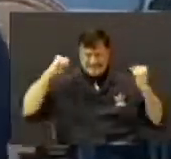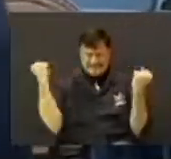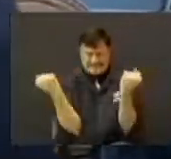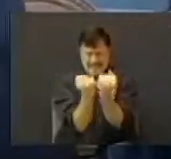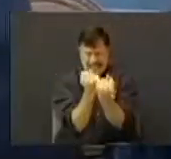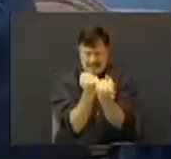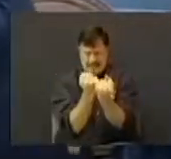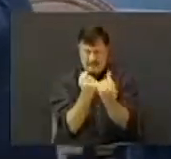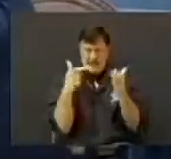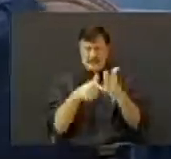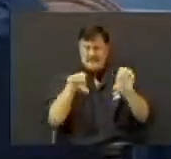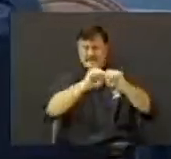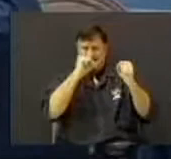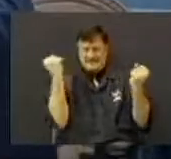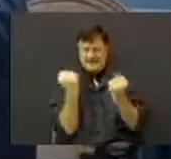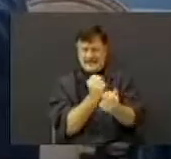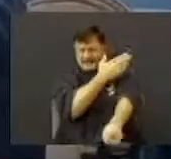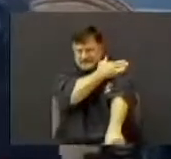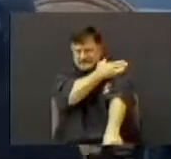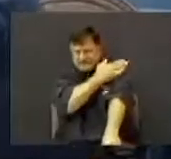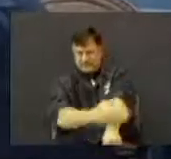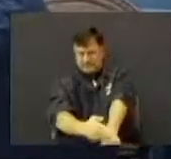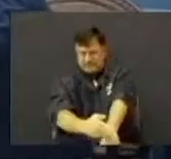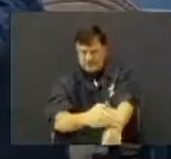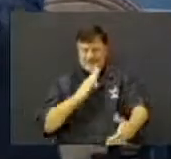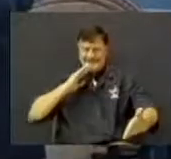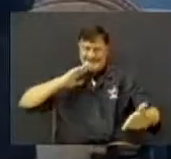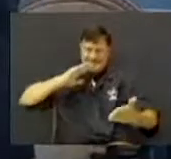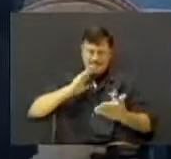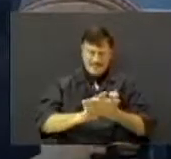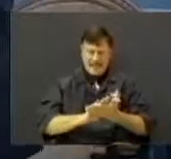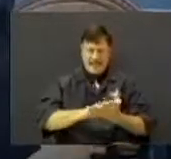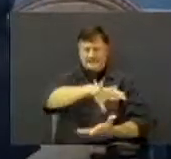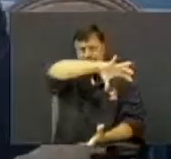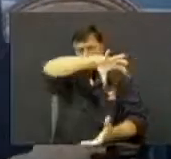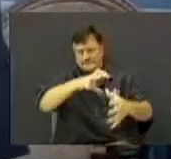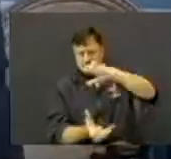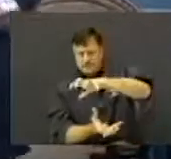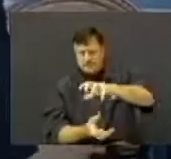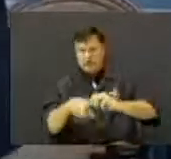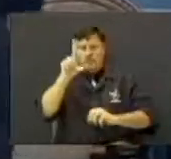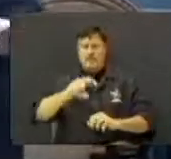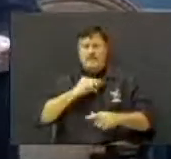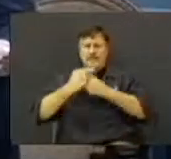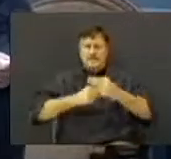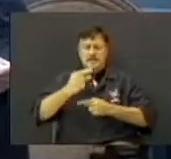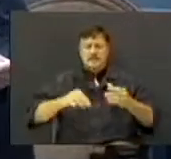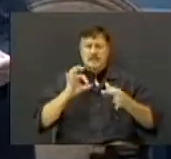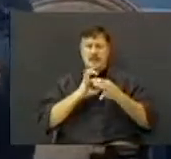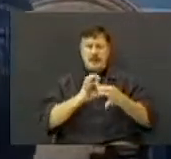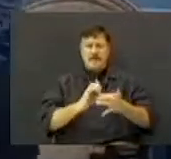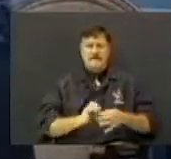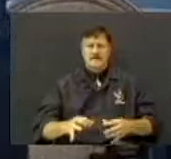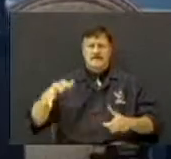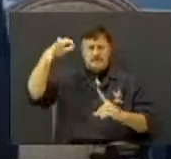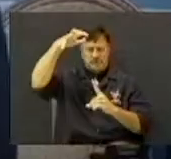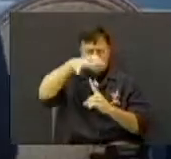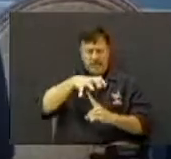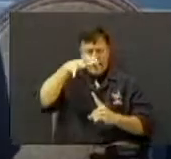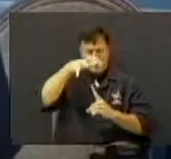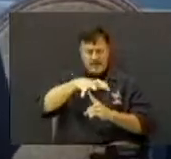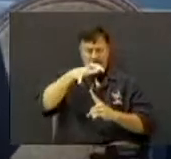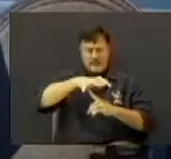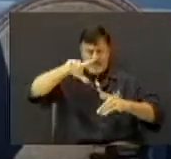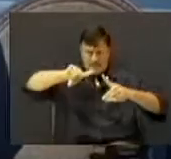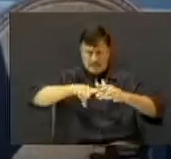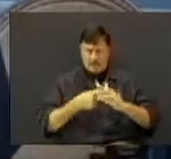society's going down. It's a mess. And we need to raise up a generation of champions. And it